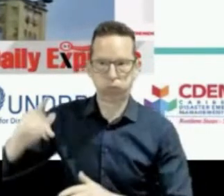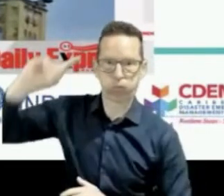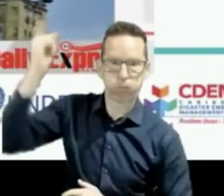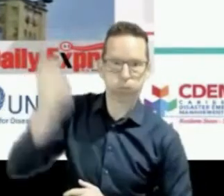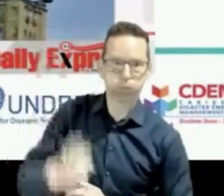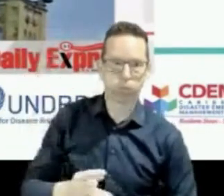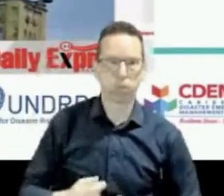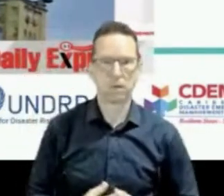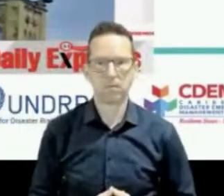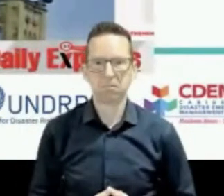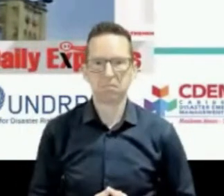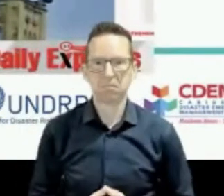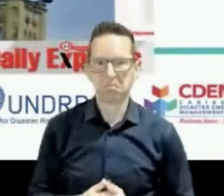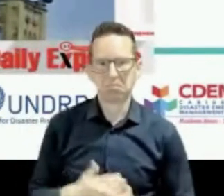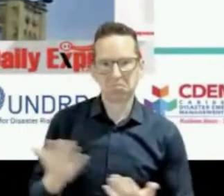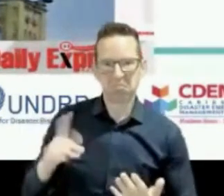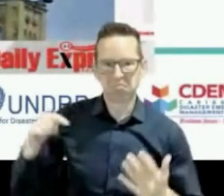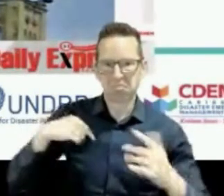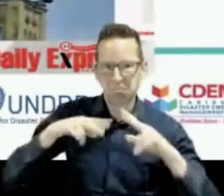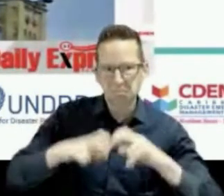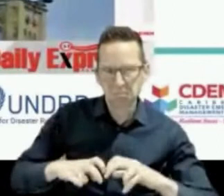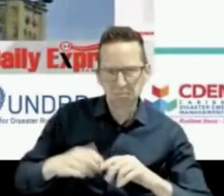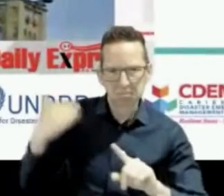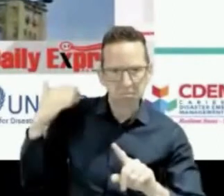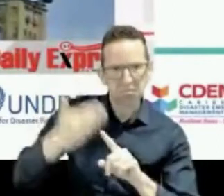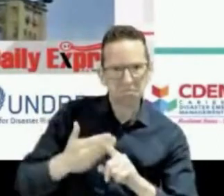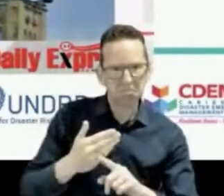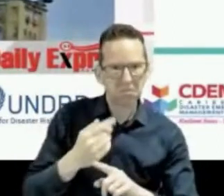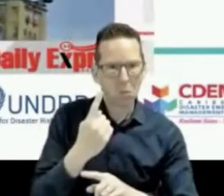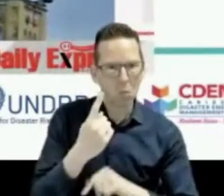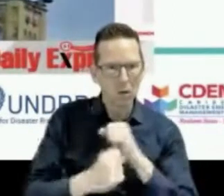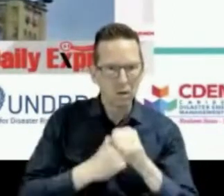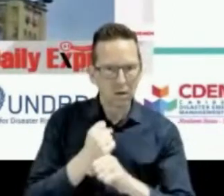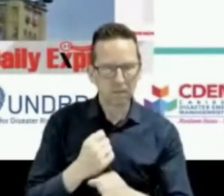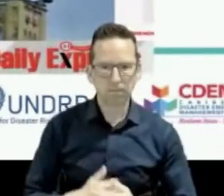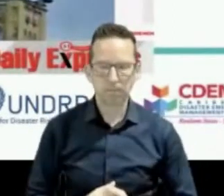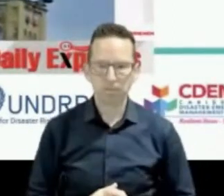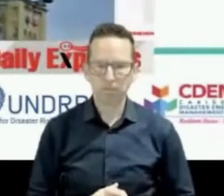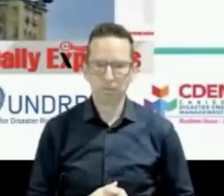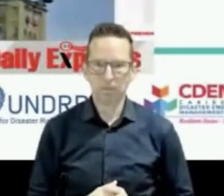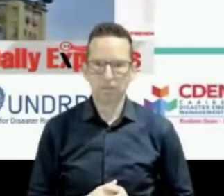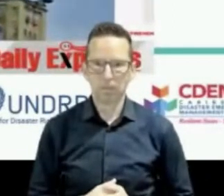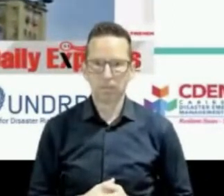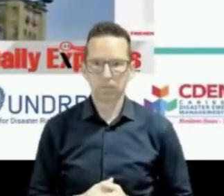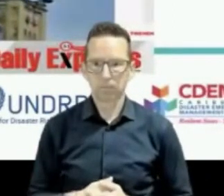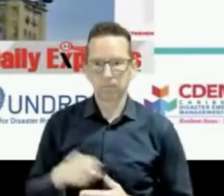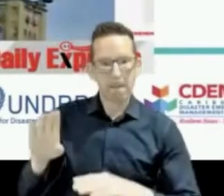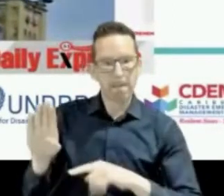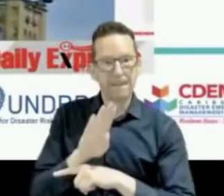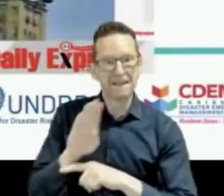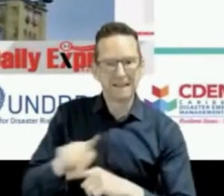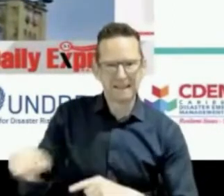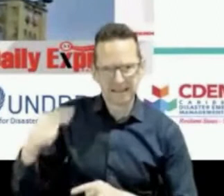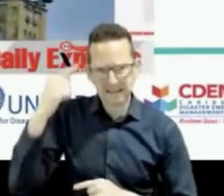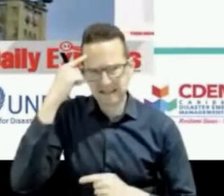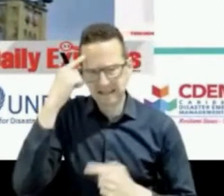of last year. The private sector is increasingly concerned because of the impact on business continuity. And the example here